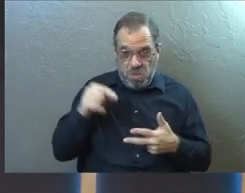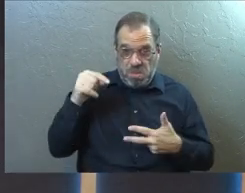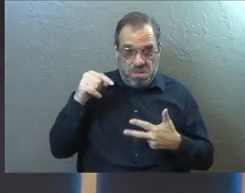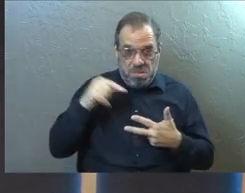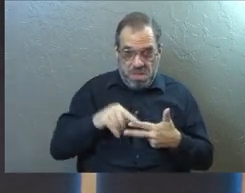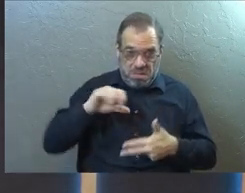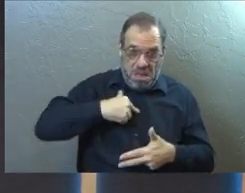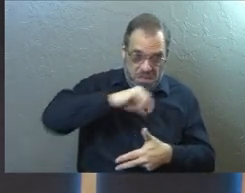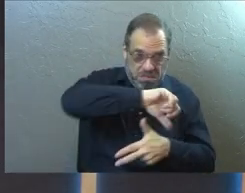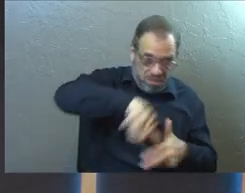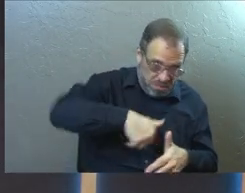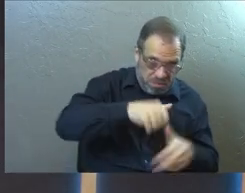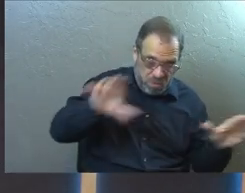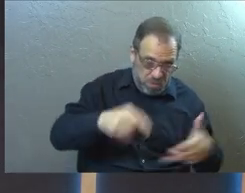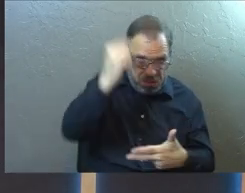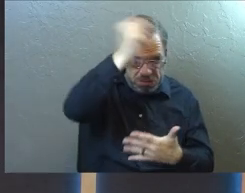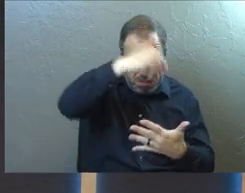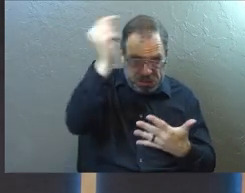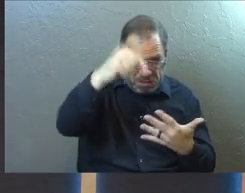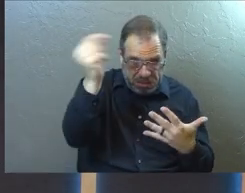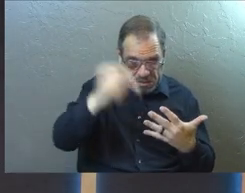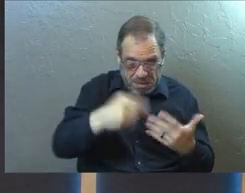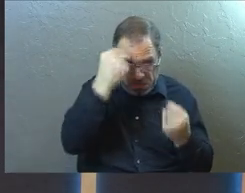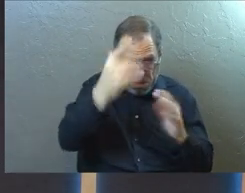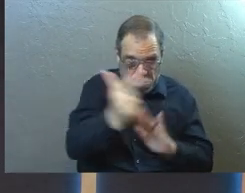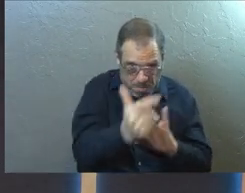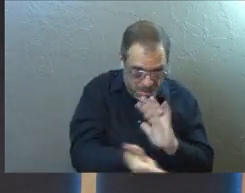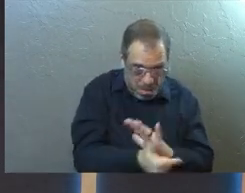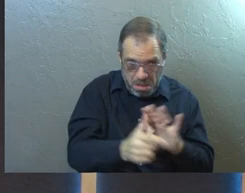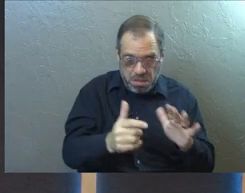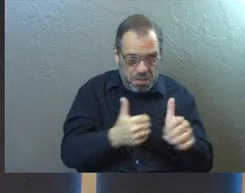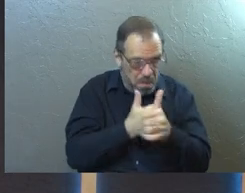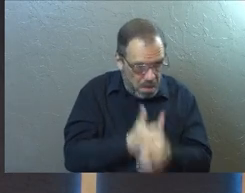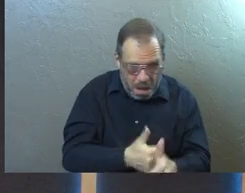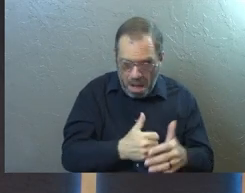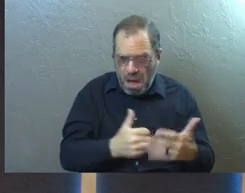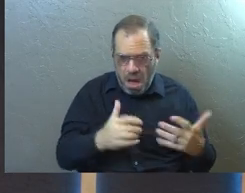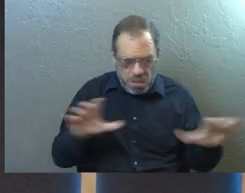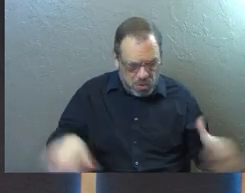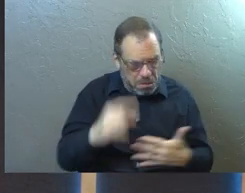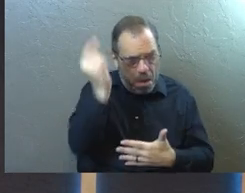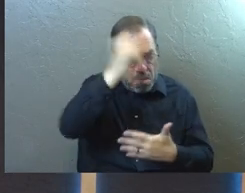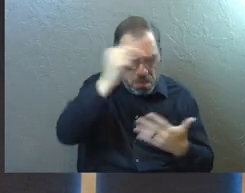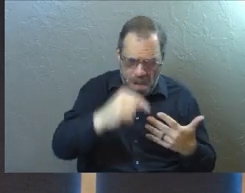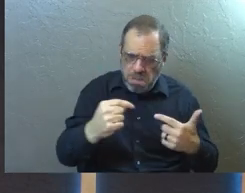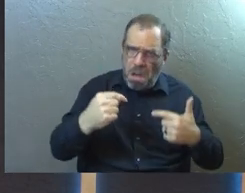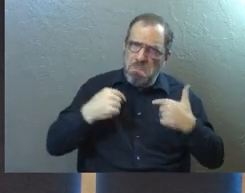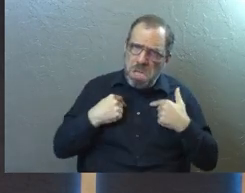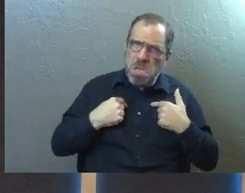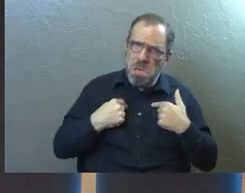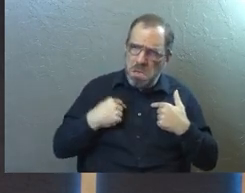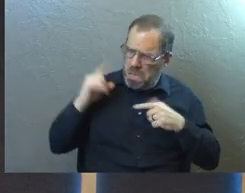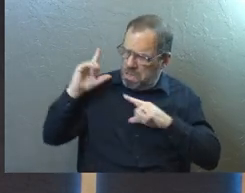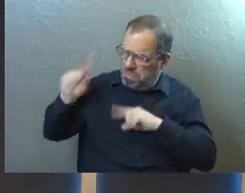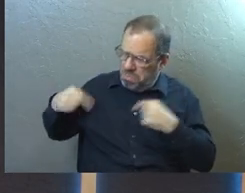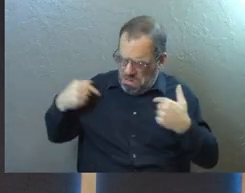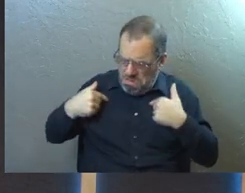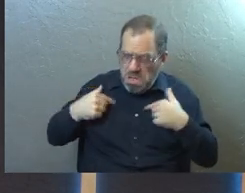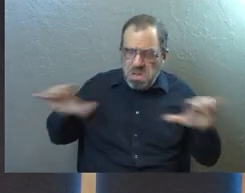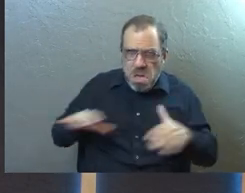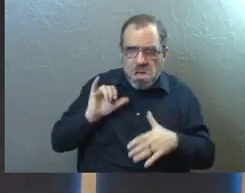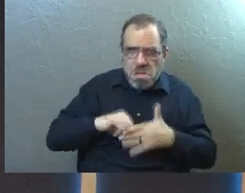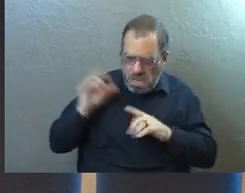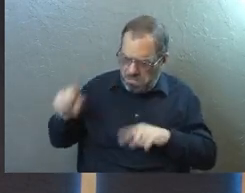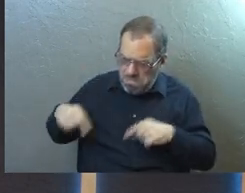So we had to do all this stuff and obey all these laws and walk this out very carefully. That's what we had to do.